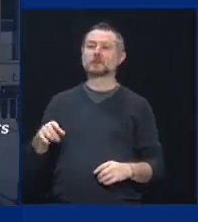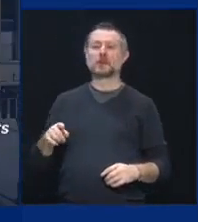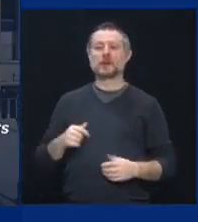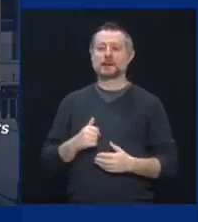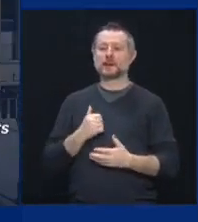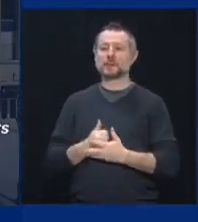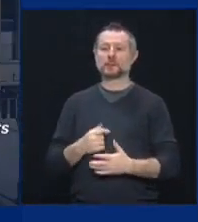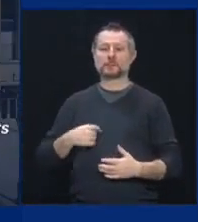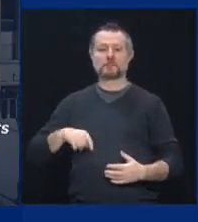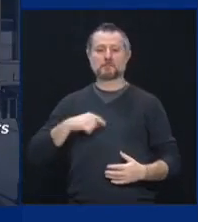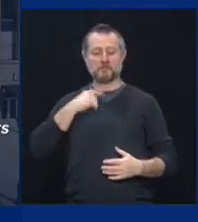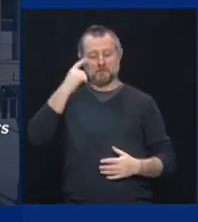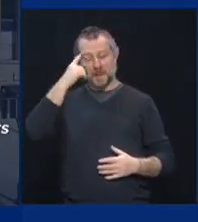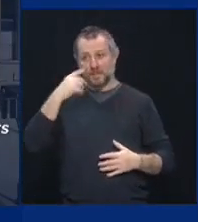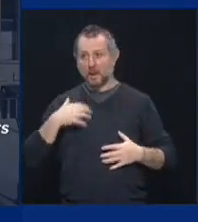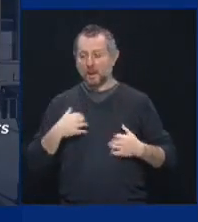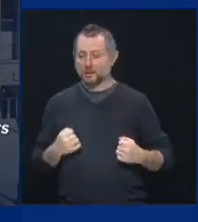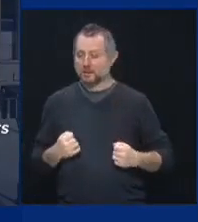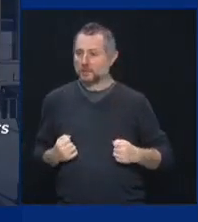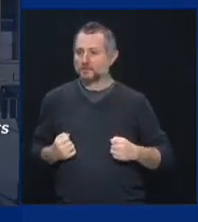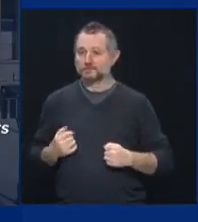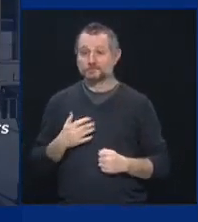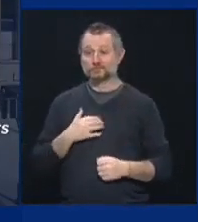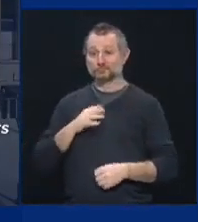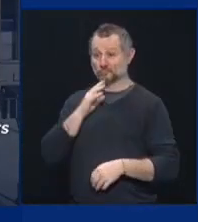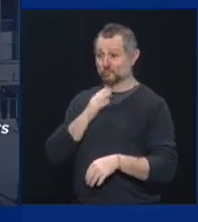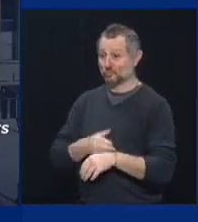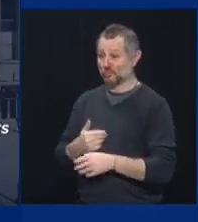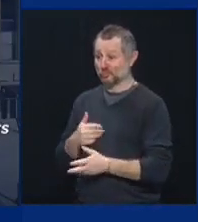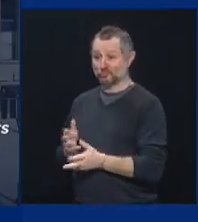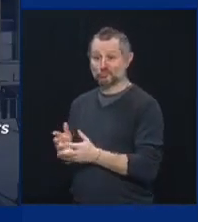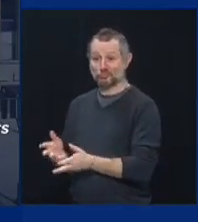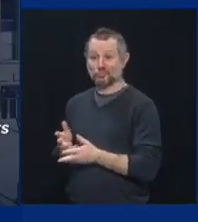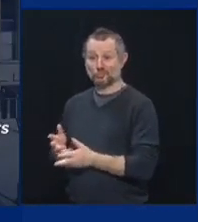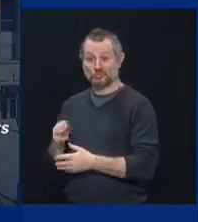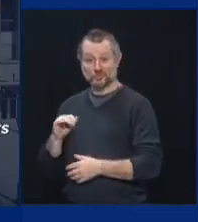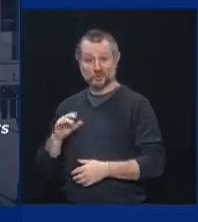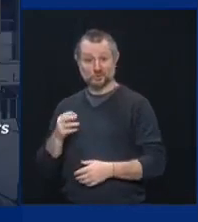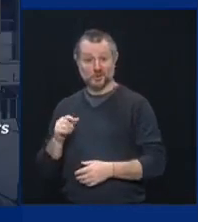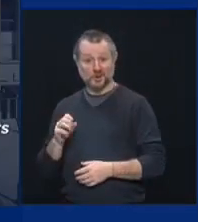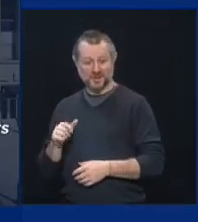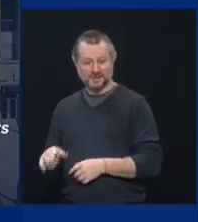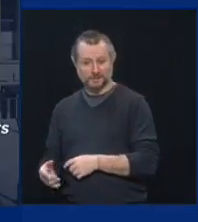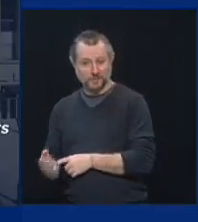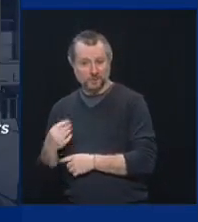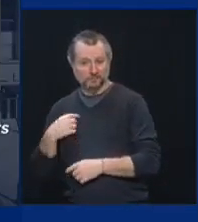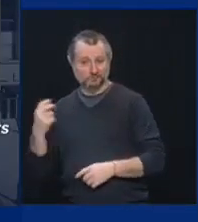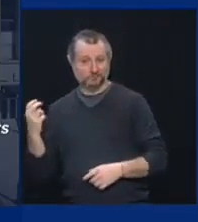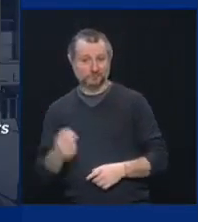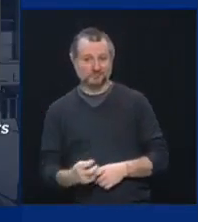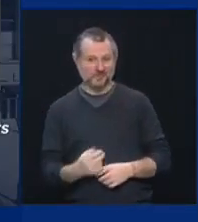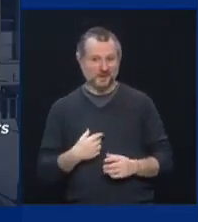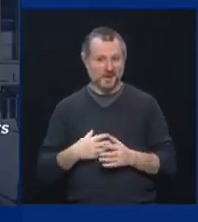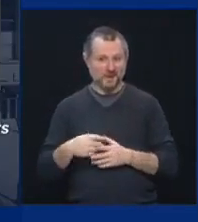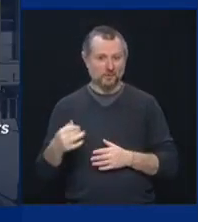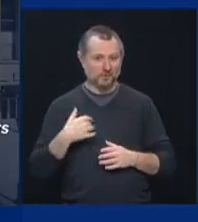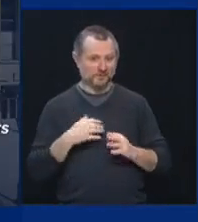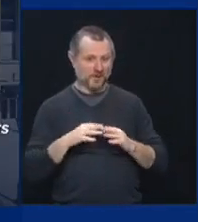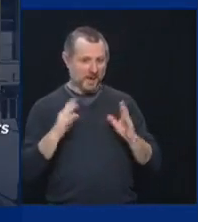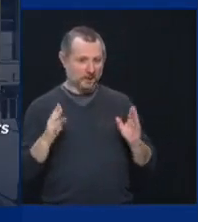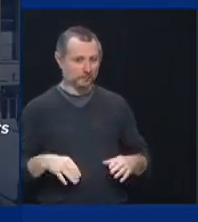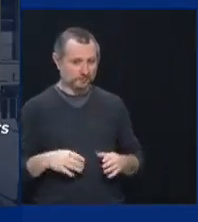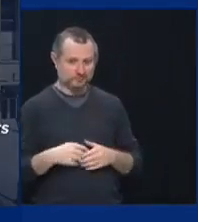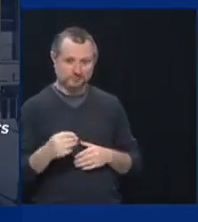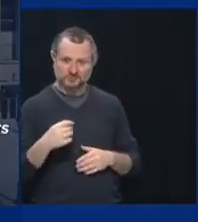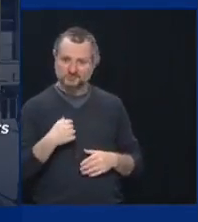Michaela about it on the way here this morning. Getting out of the house, getting out of the apartment, getting out of this entrapment that